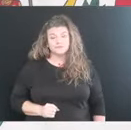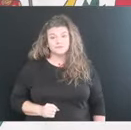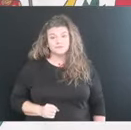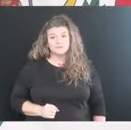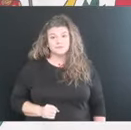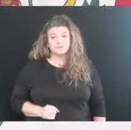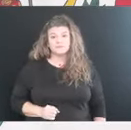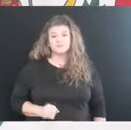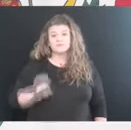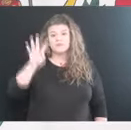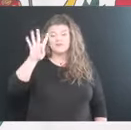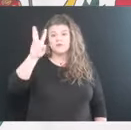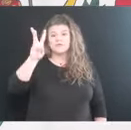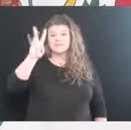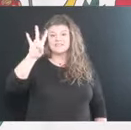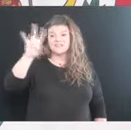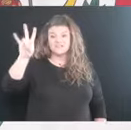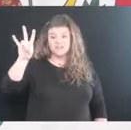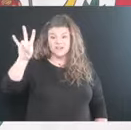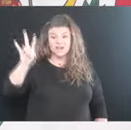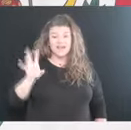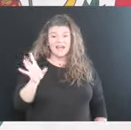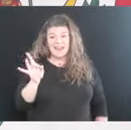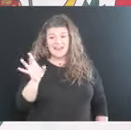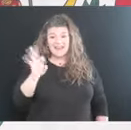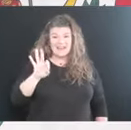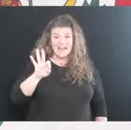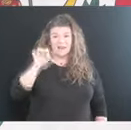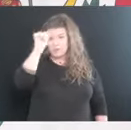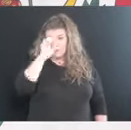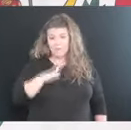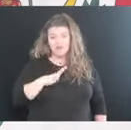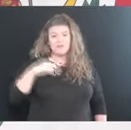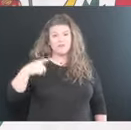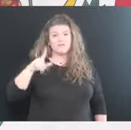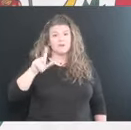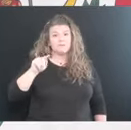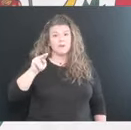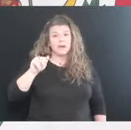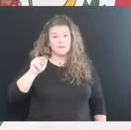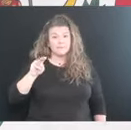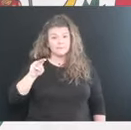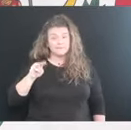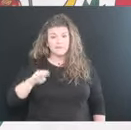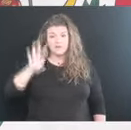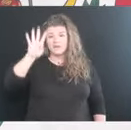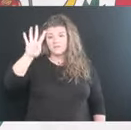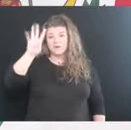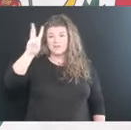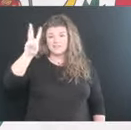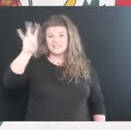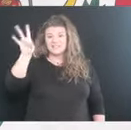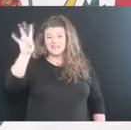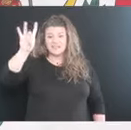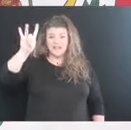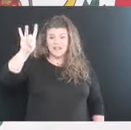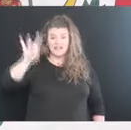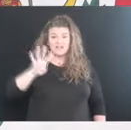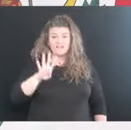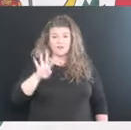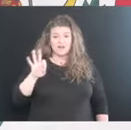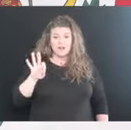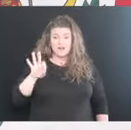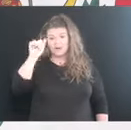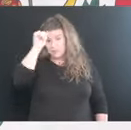The 4,677 death an 89 year old male from Putnam County. The 4,678 death a 49